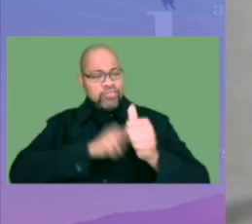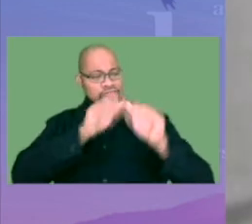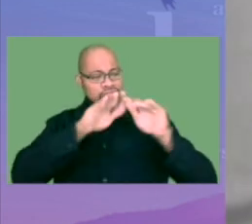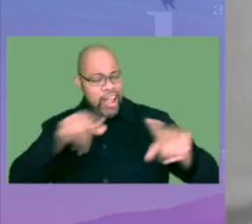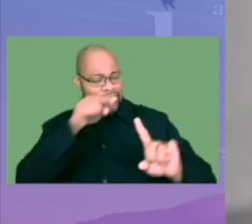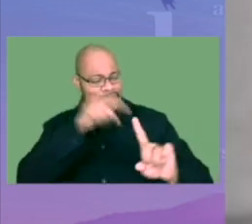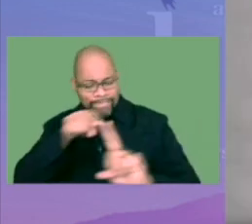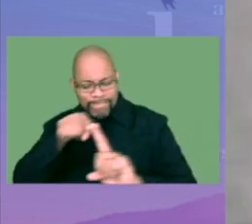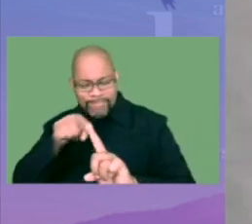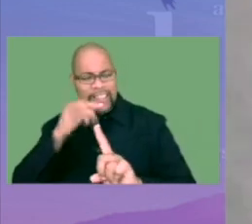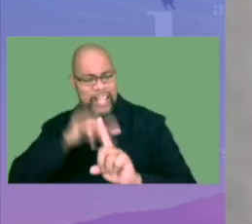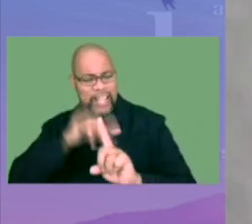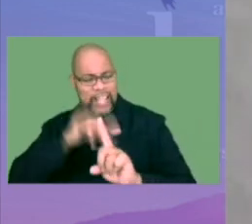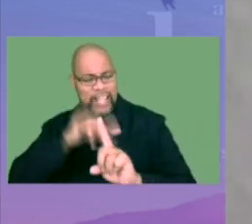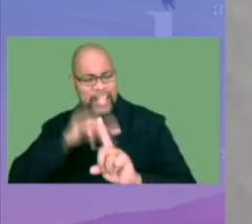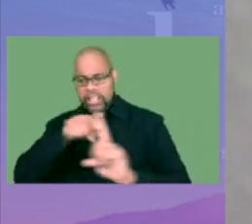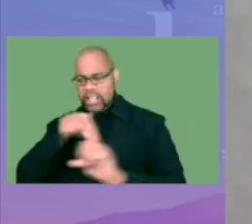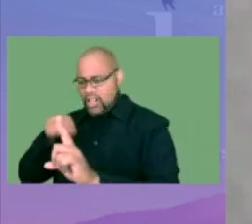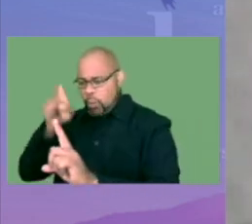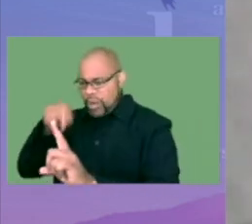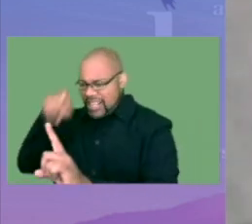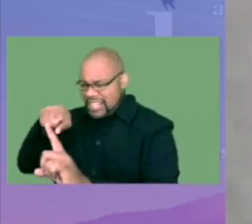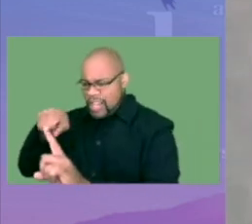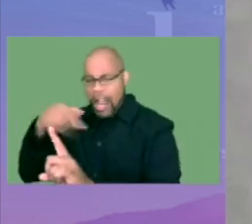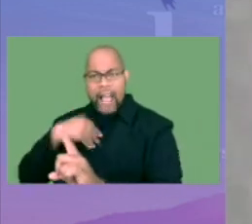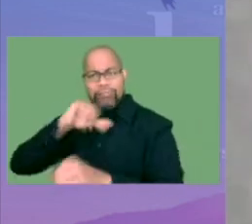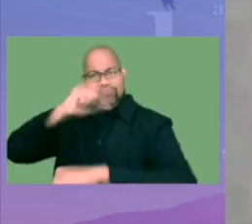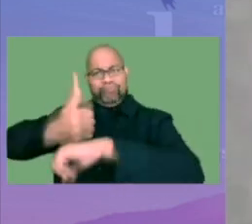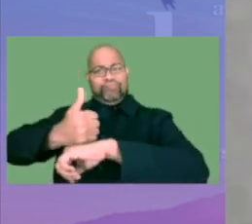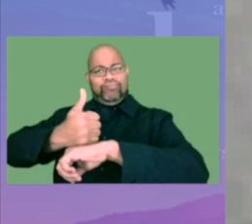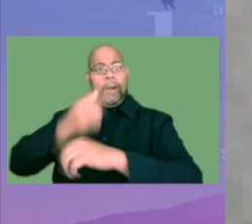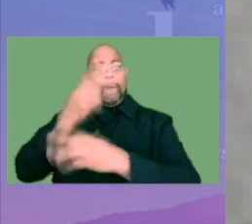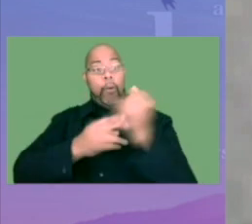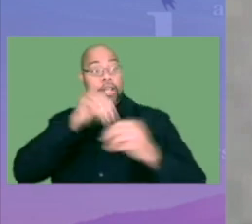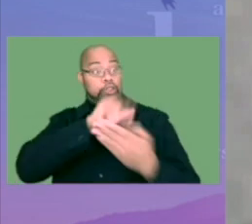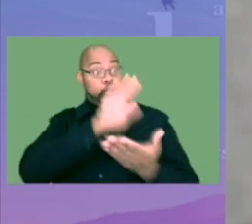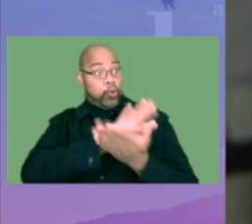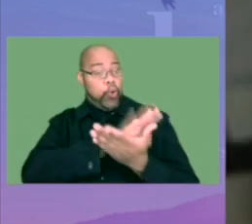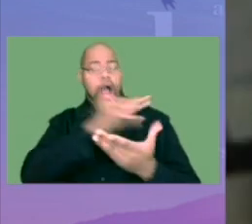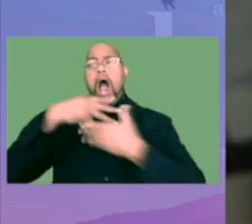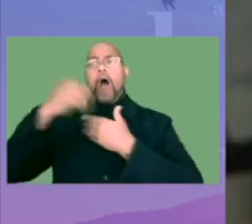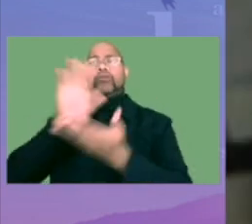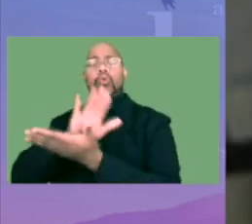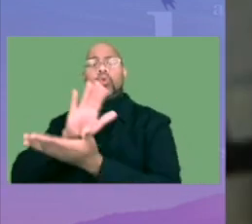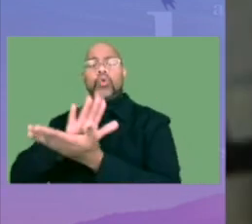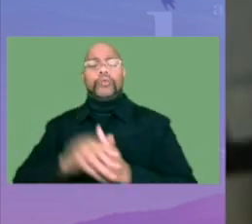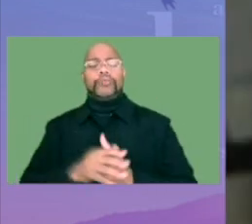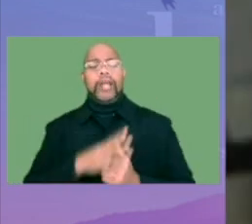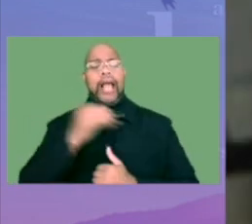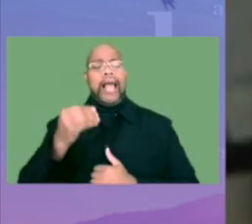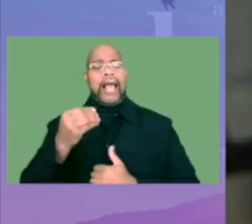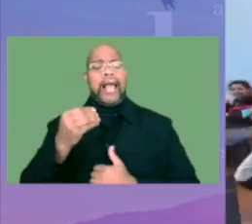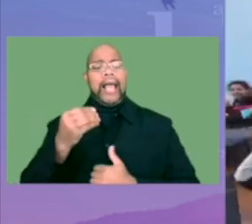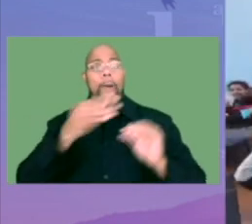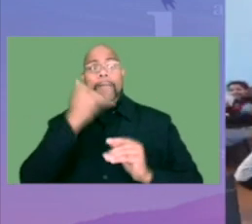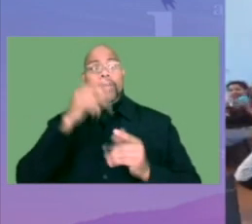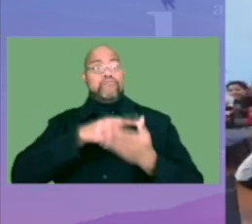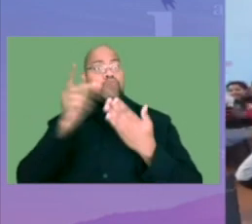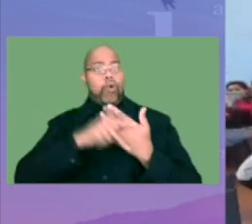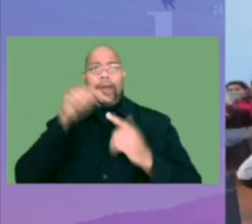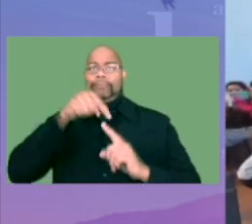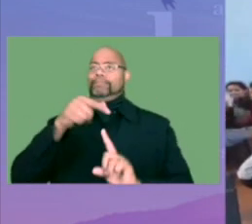this is what this child needs to have in place, both in school and out of school, and there's no better program that does it.